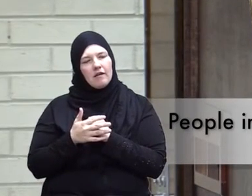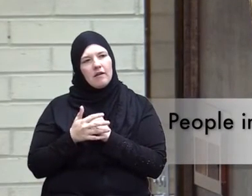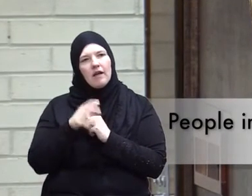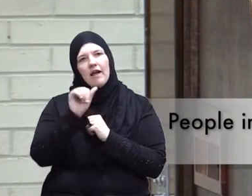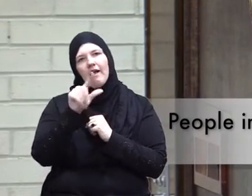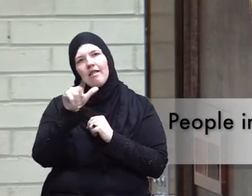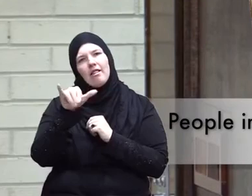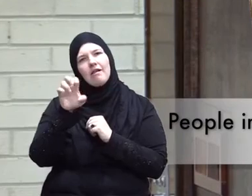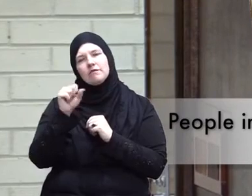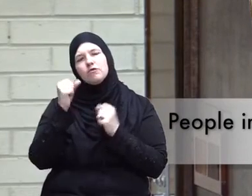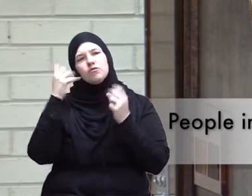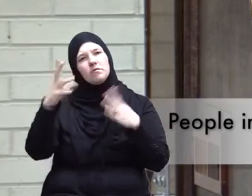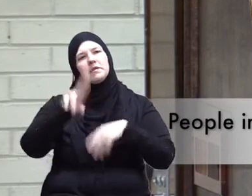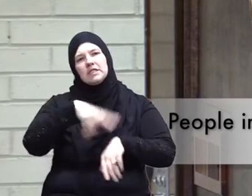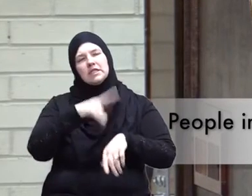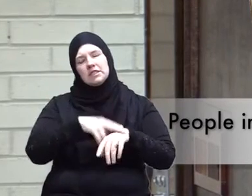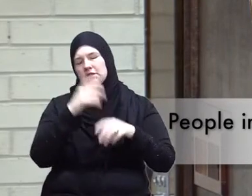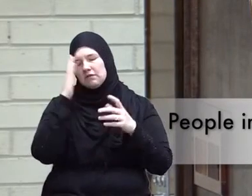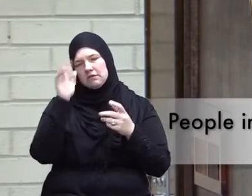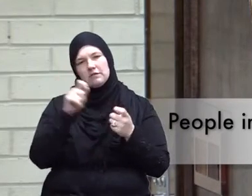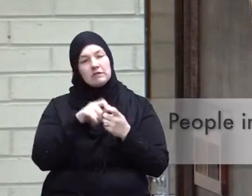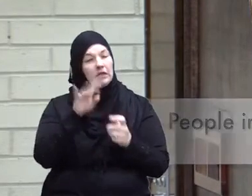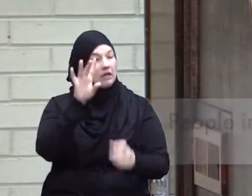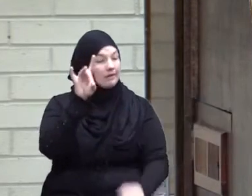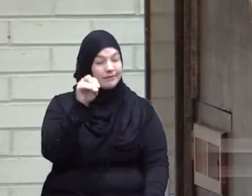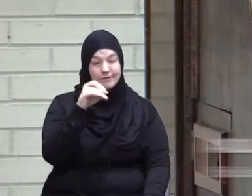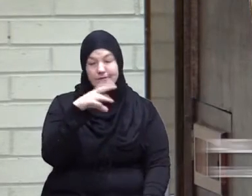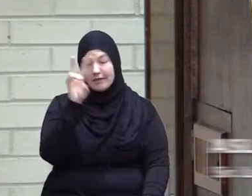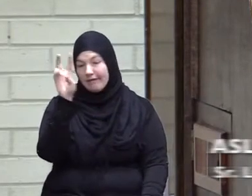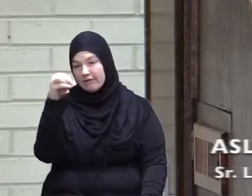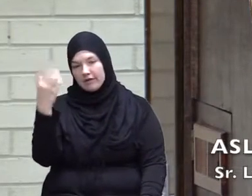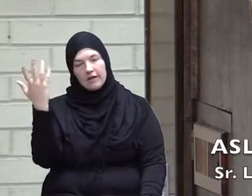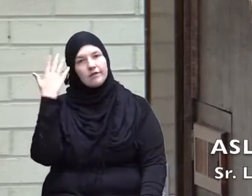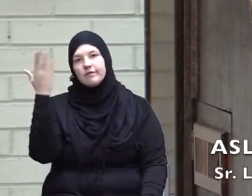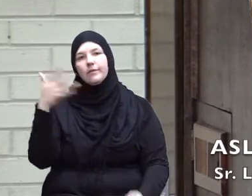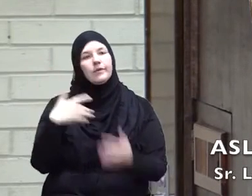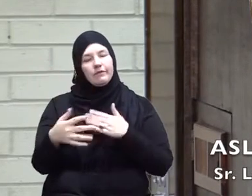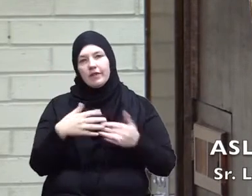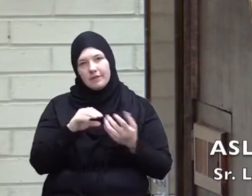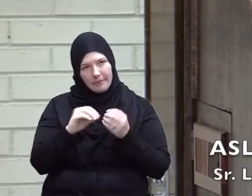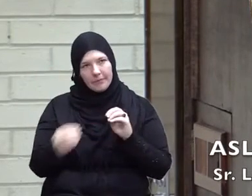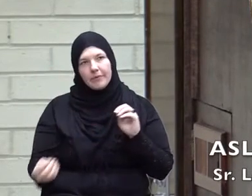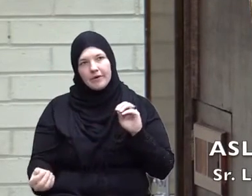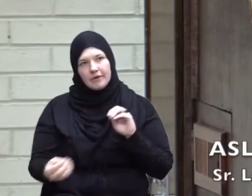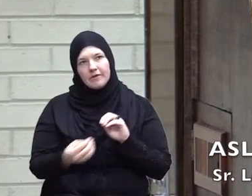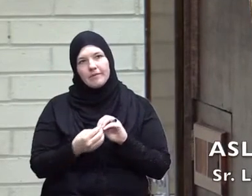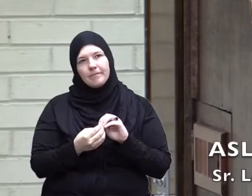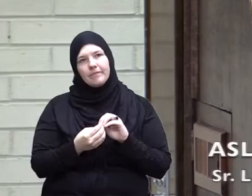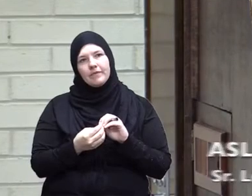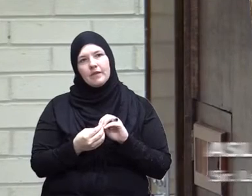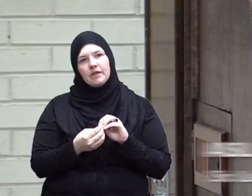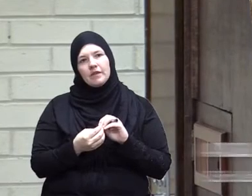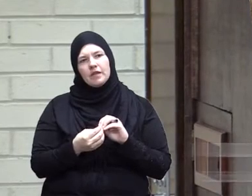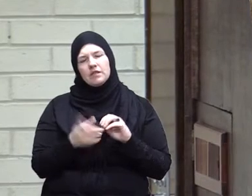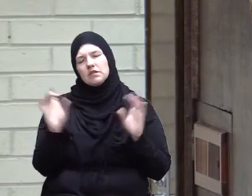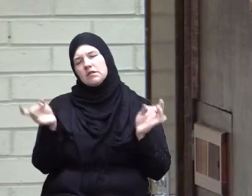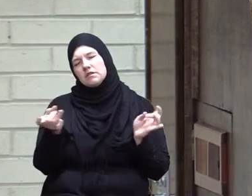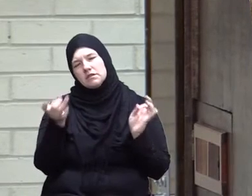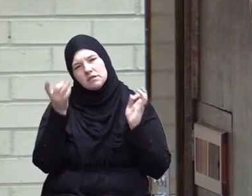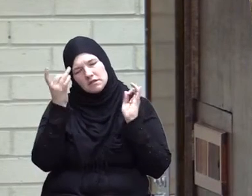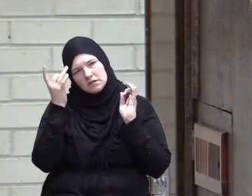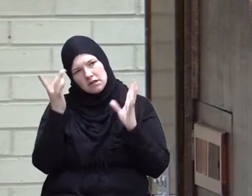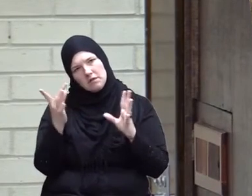allies of so many nations I don't know the number if it's 80 or 70 or whatever the number is but it is